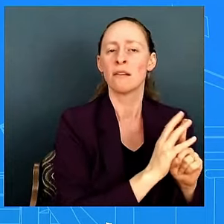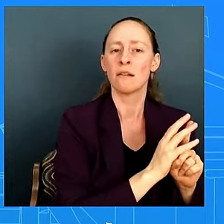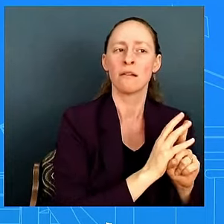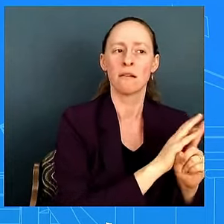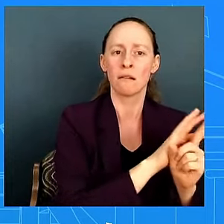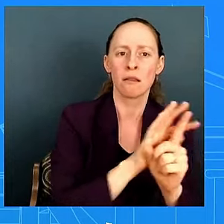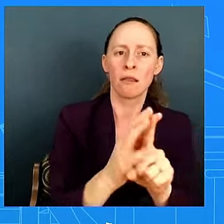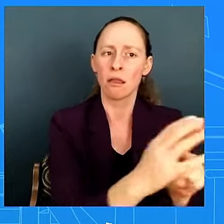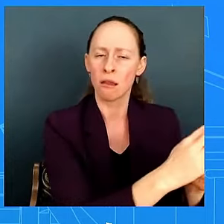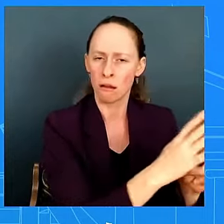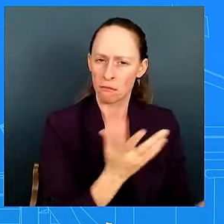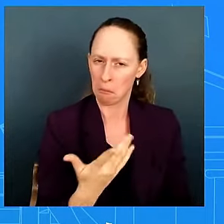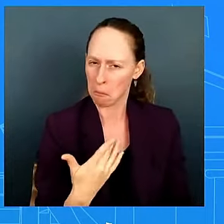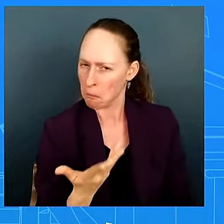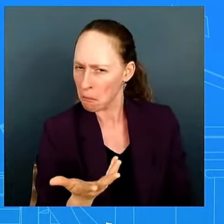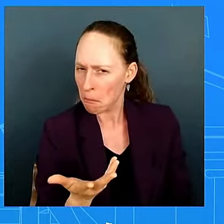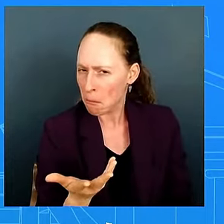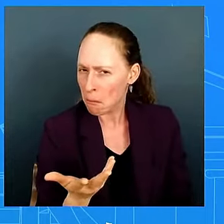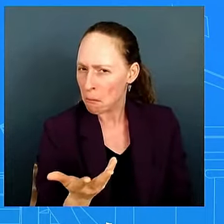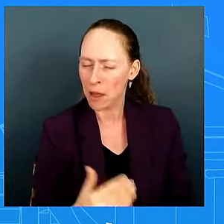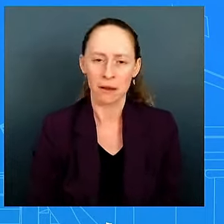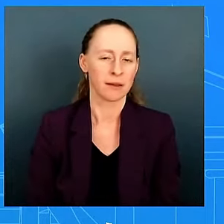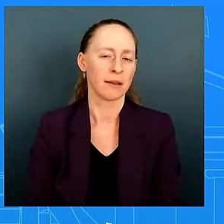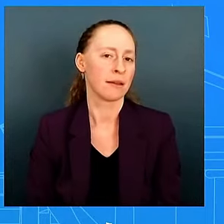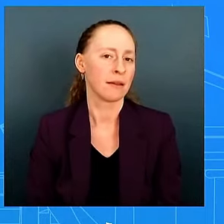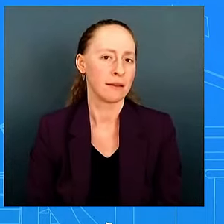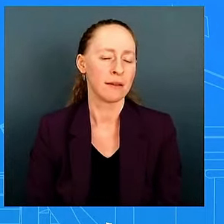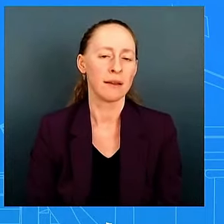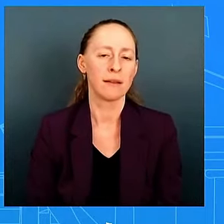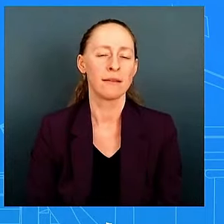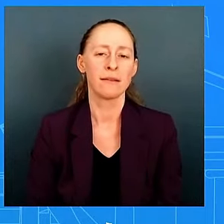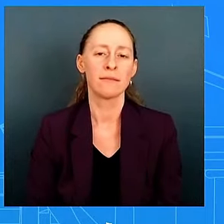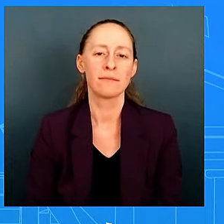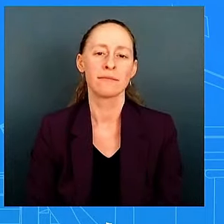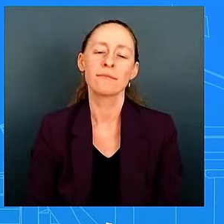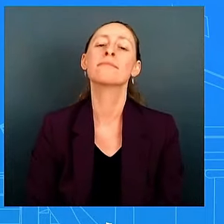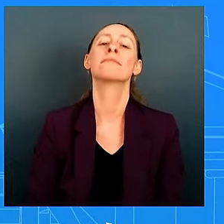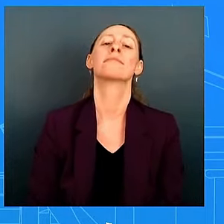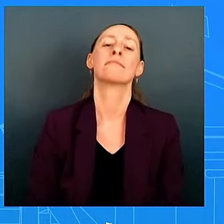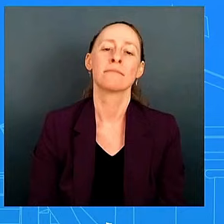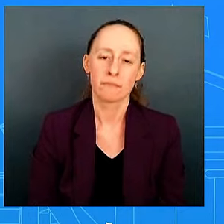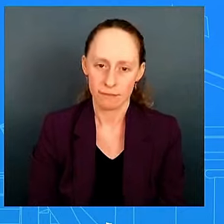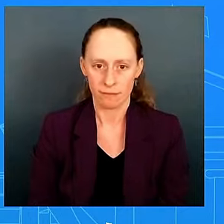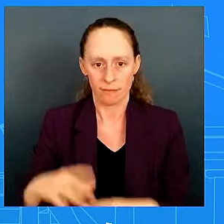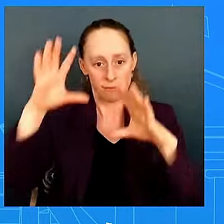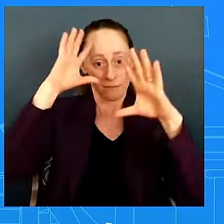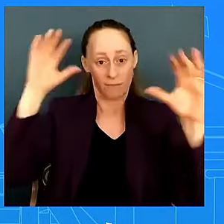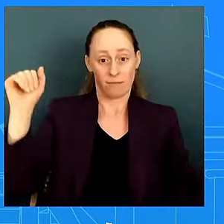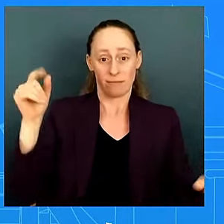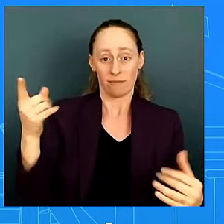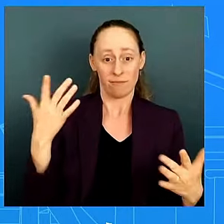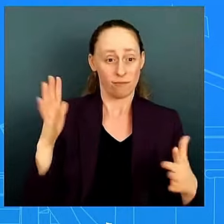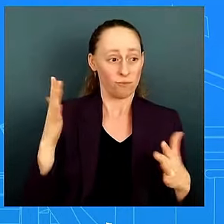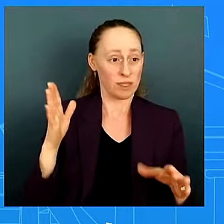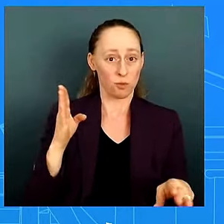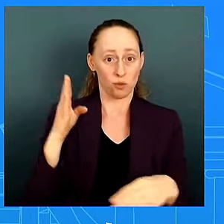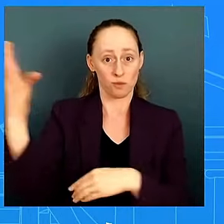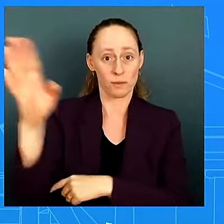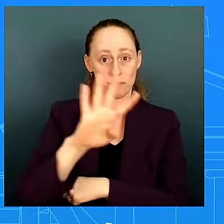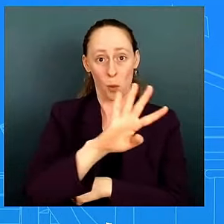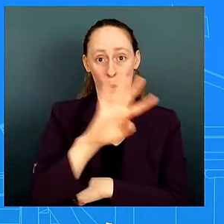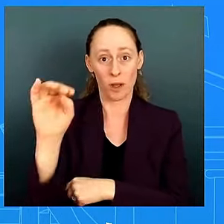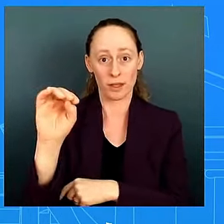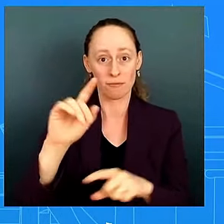year the president has done more than 40 interviews uh and unscripted right those interviews are unscripted